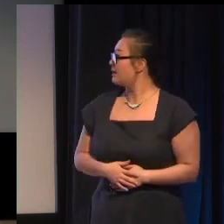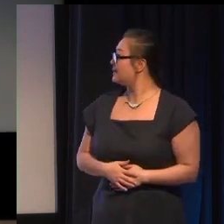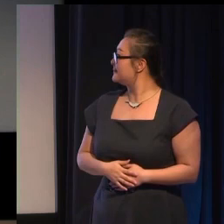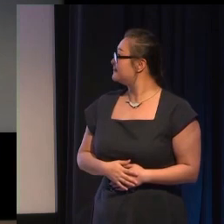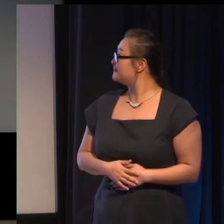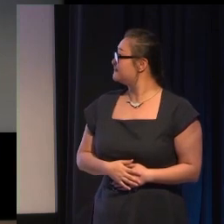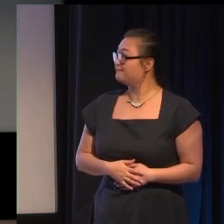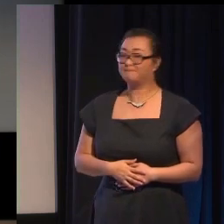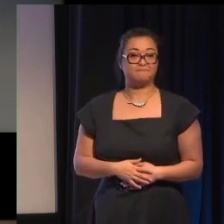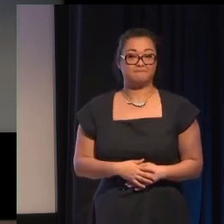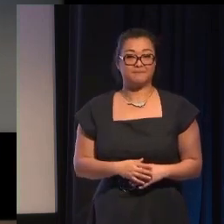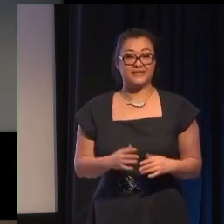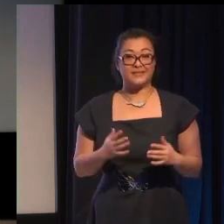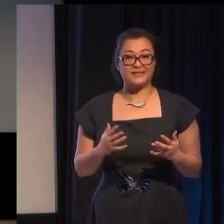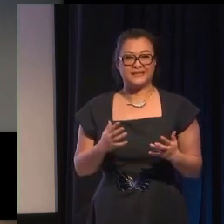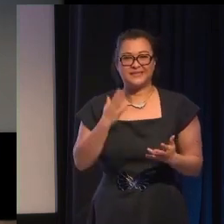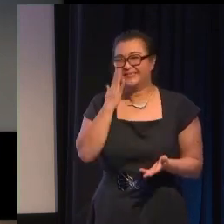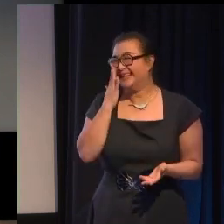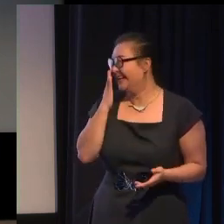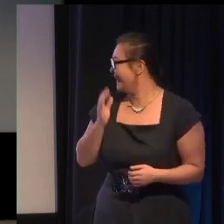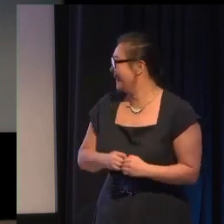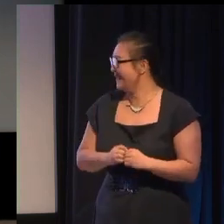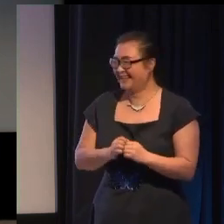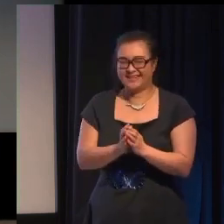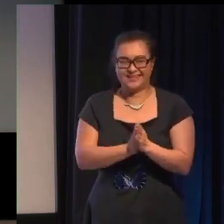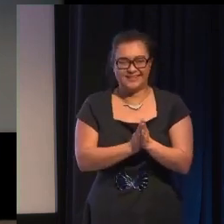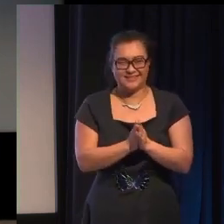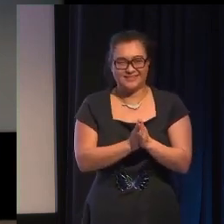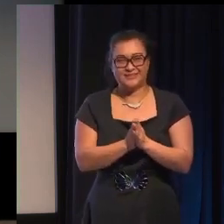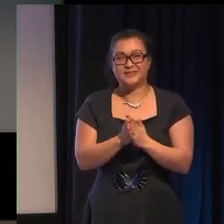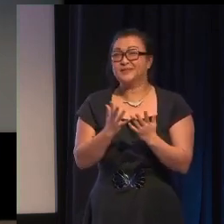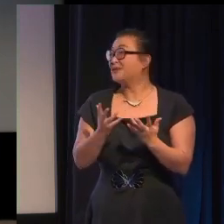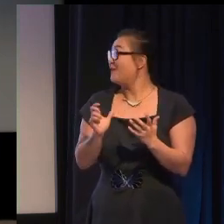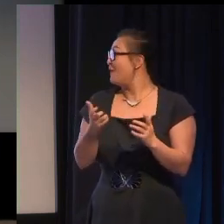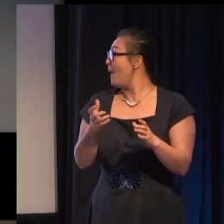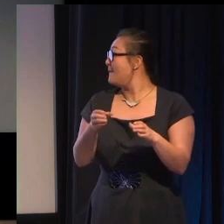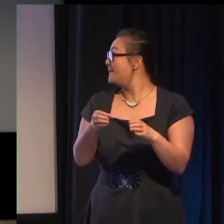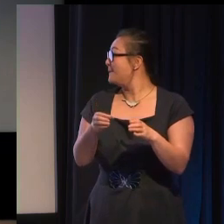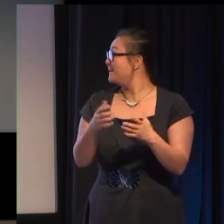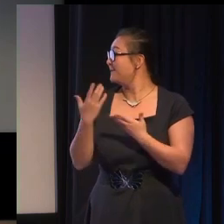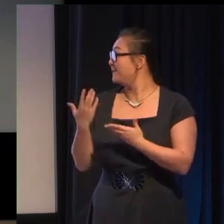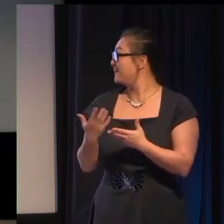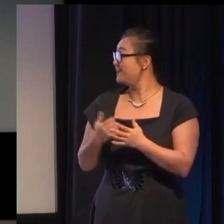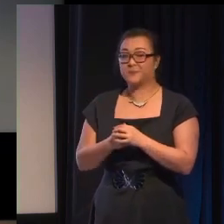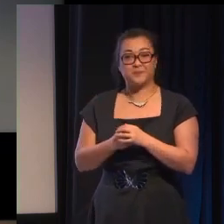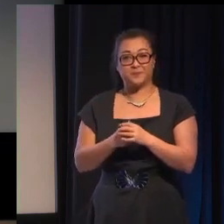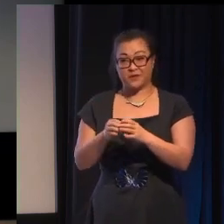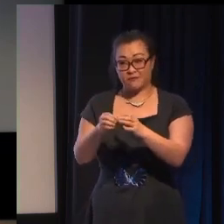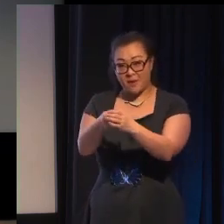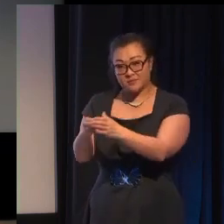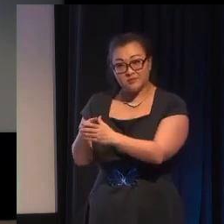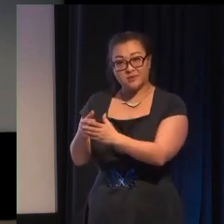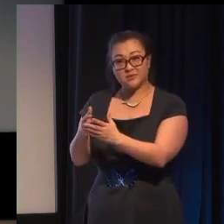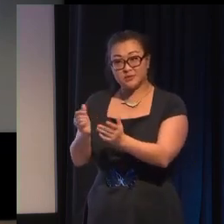so support marginalized voices telling their own stories and pull up a chair and tell your